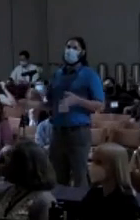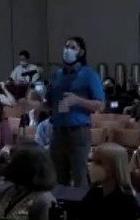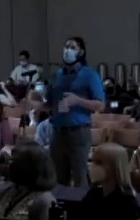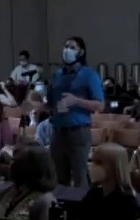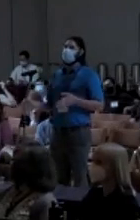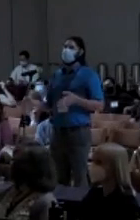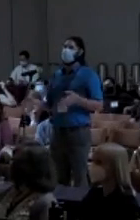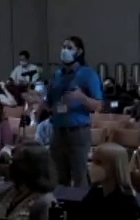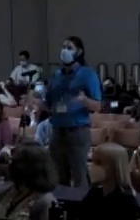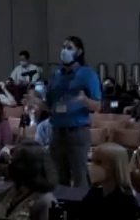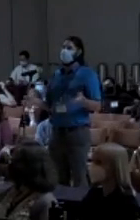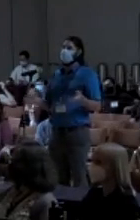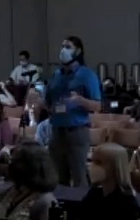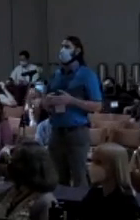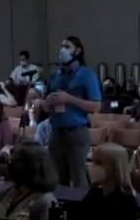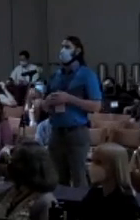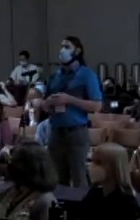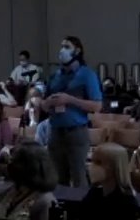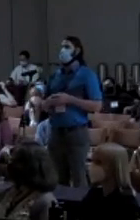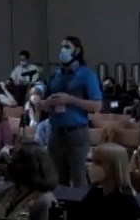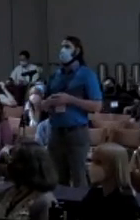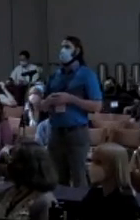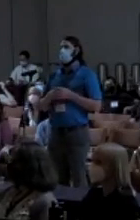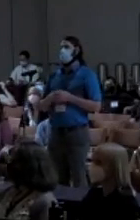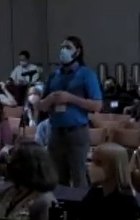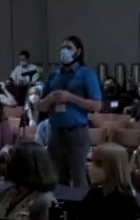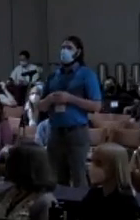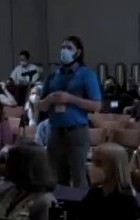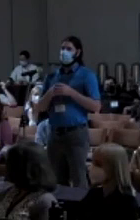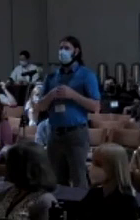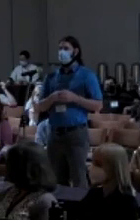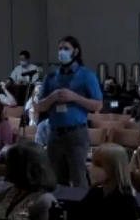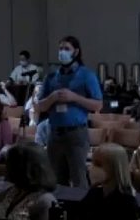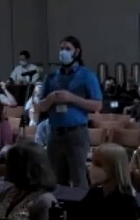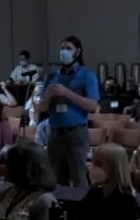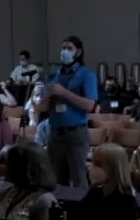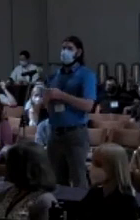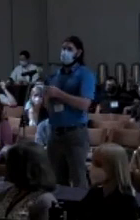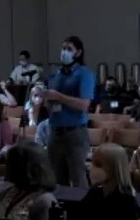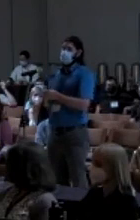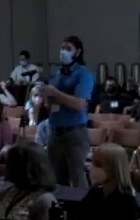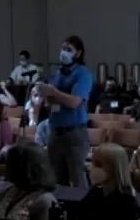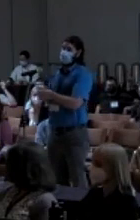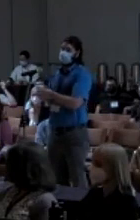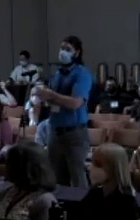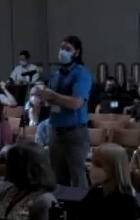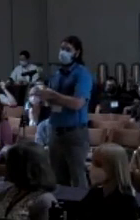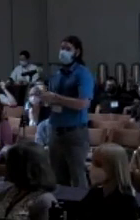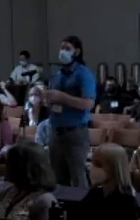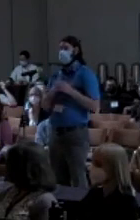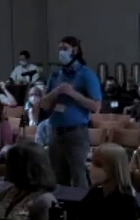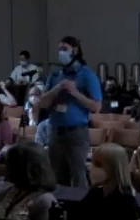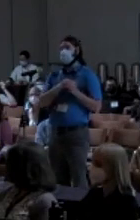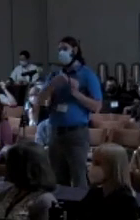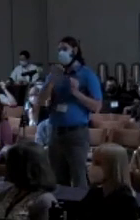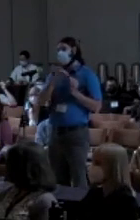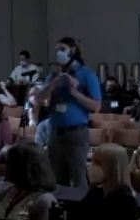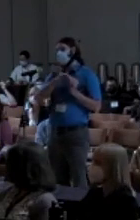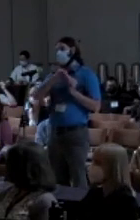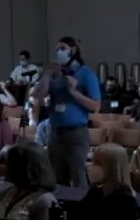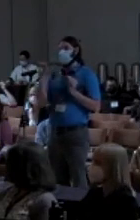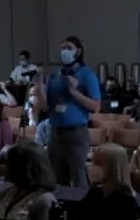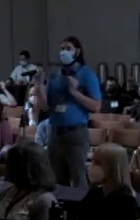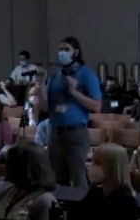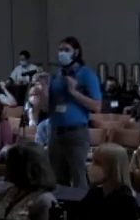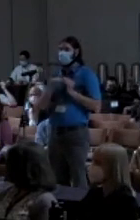And so one of the ones I always say is like, um, well, we know the earth has one G and we know the moon has one six G. And so in the videos,